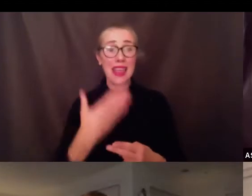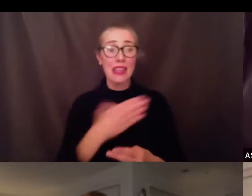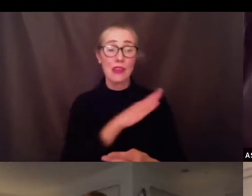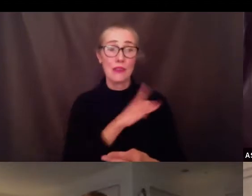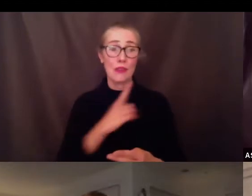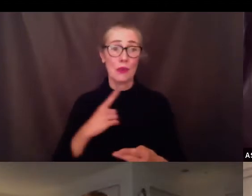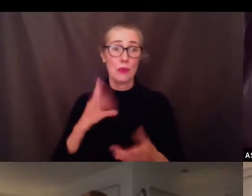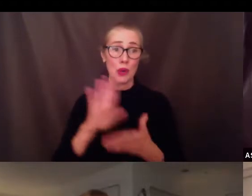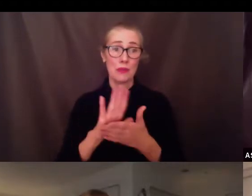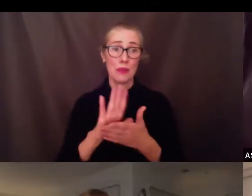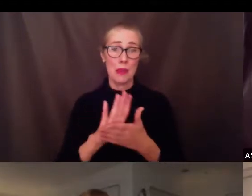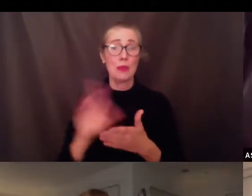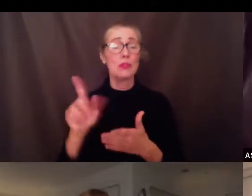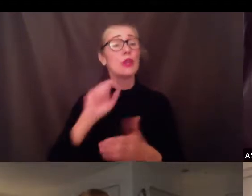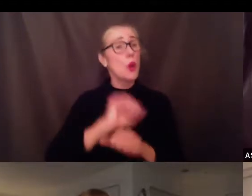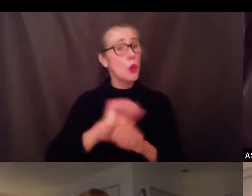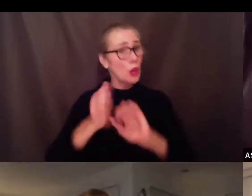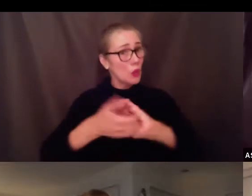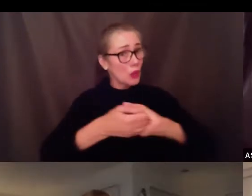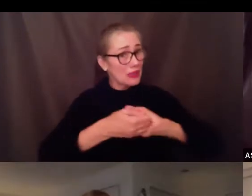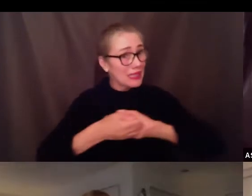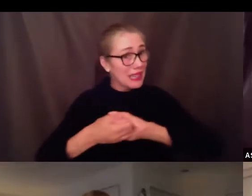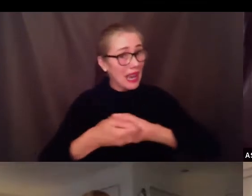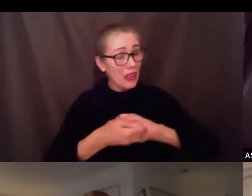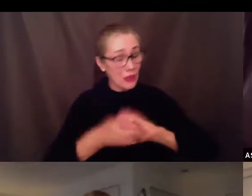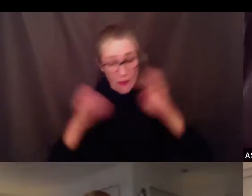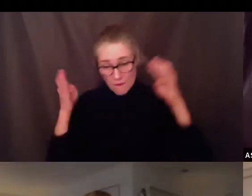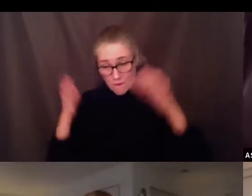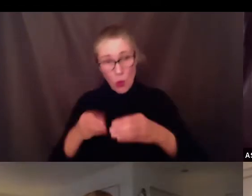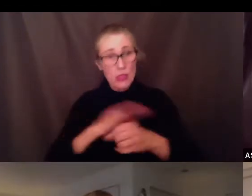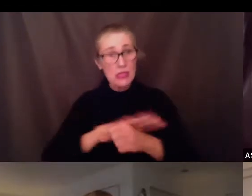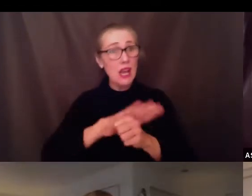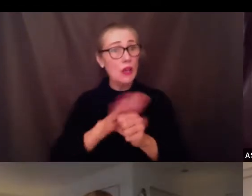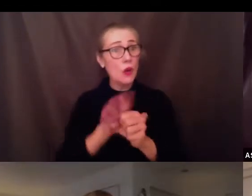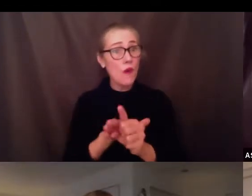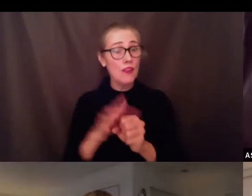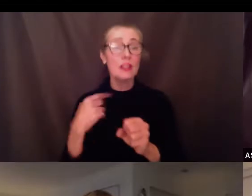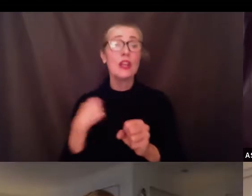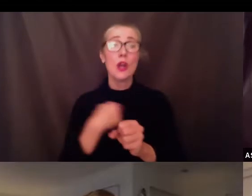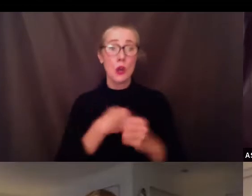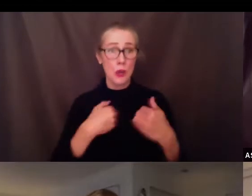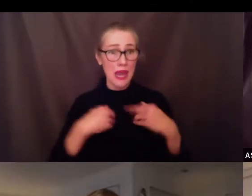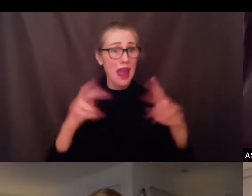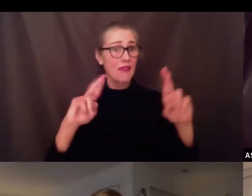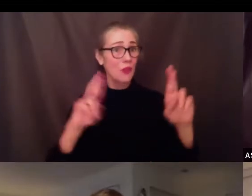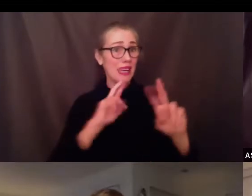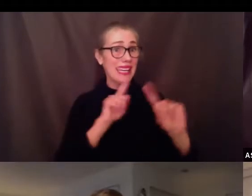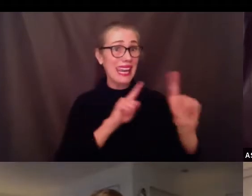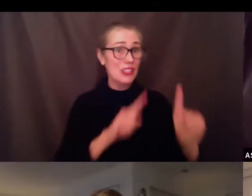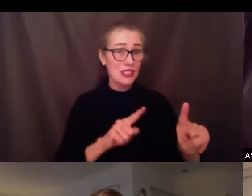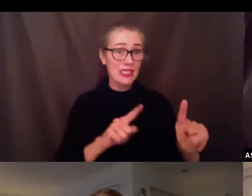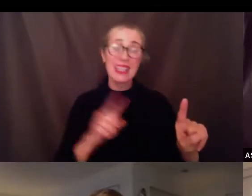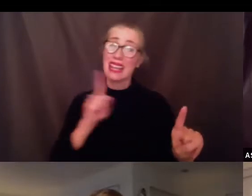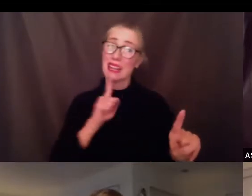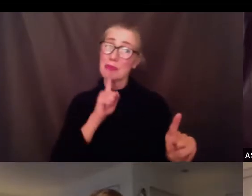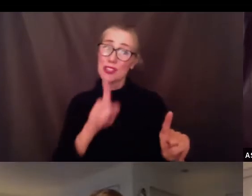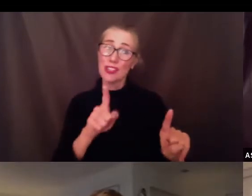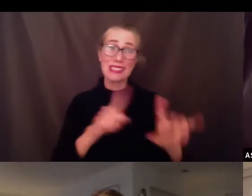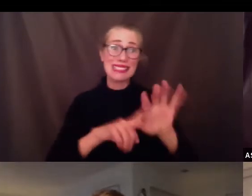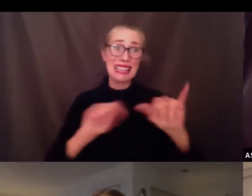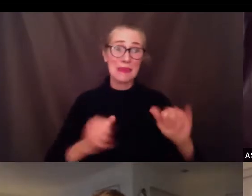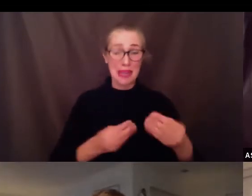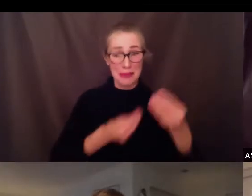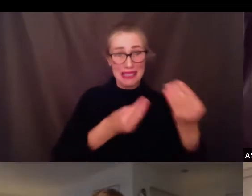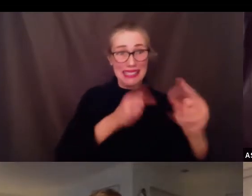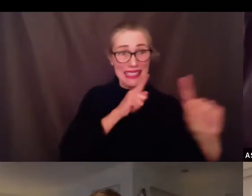as with all things COVID we come with some ready answers and anticipate that we will also have more questions than answers